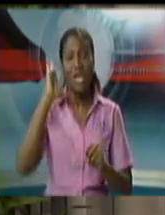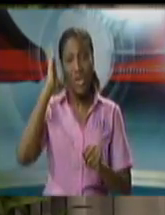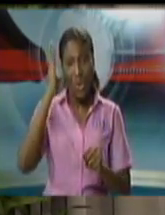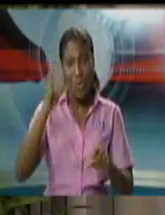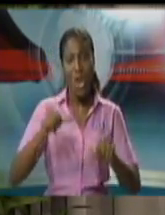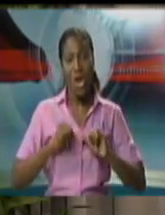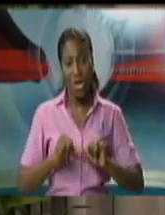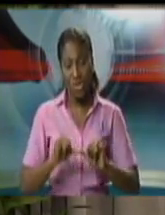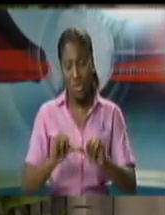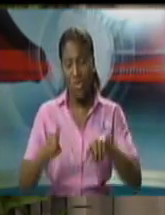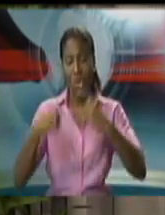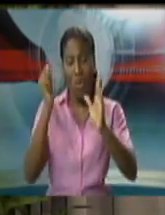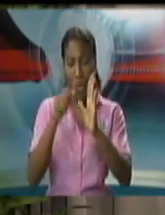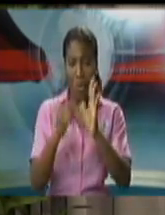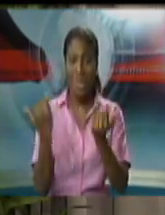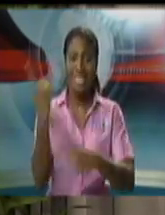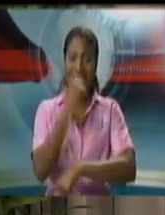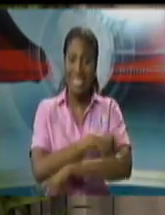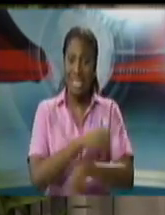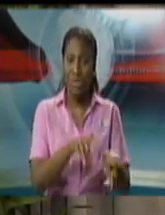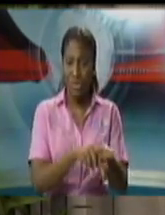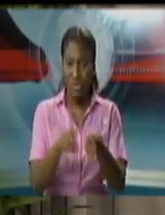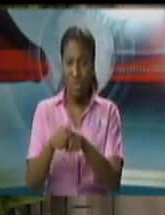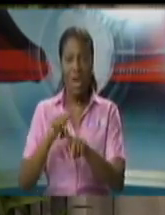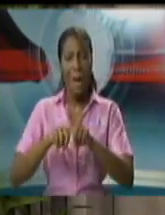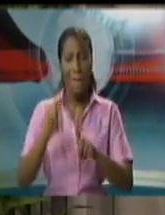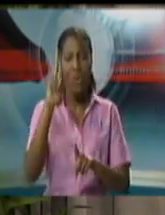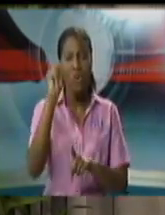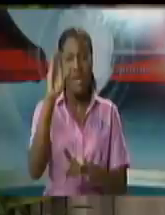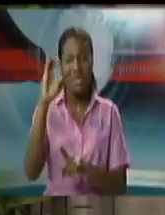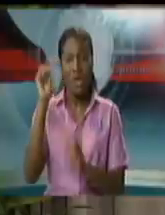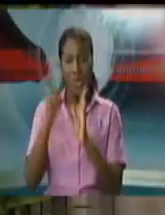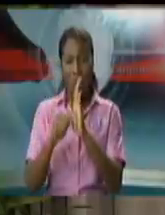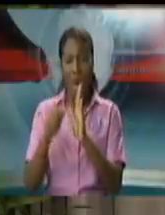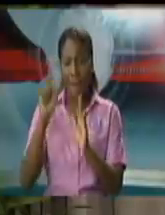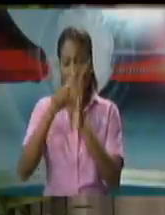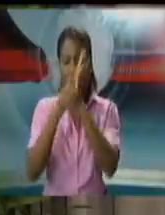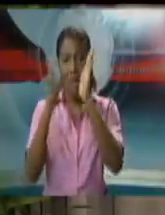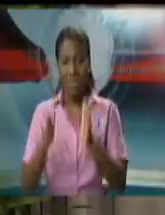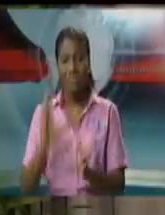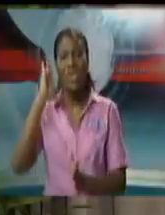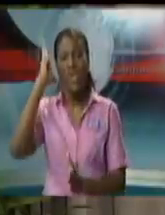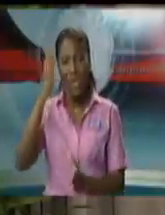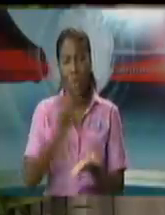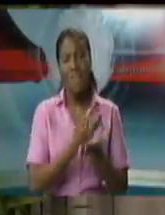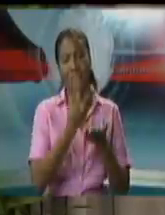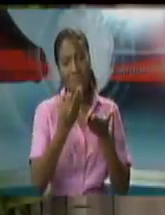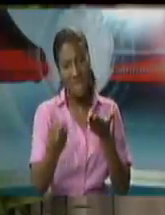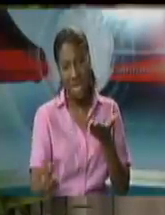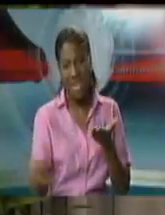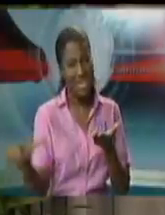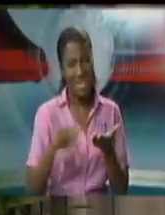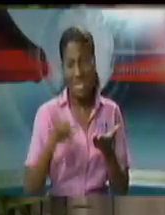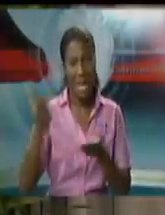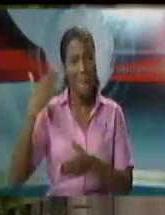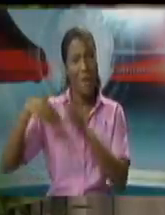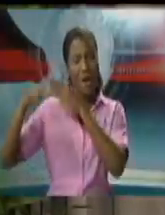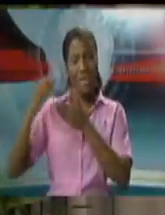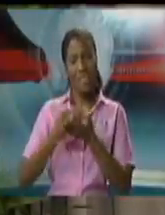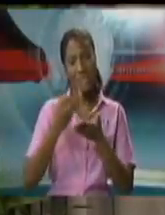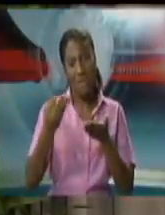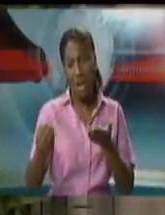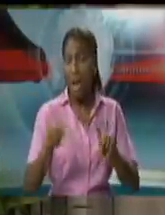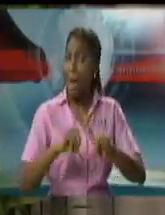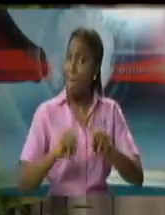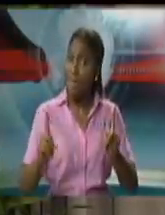today. My own opinion is that they are likely to fail equally as the first couple have. But nonetheless, I make no